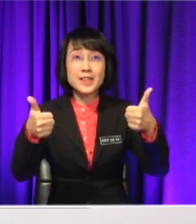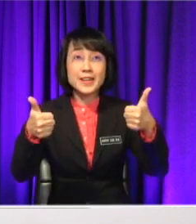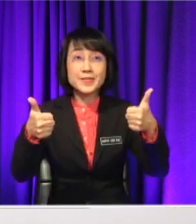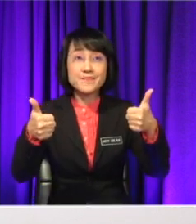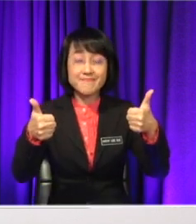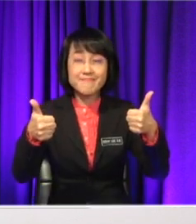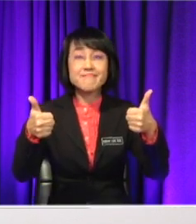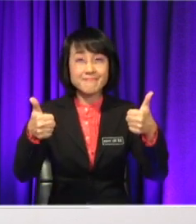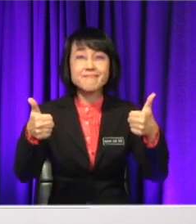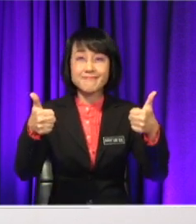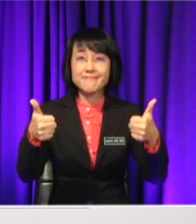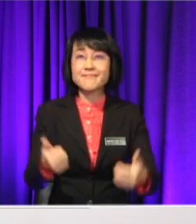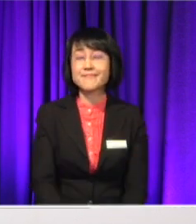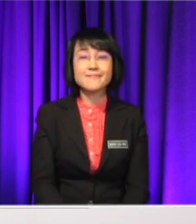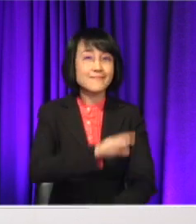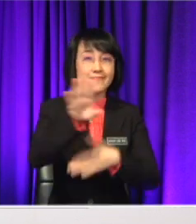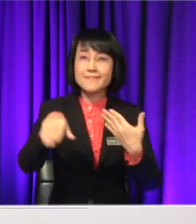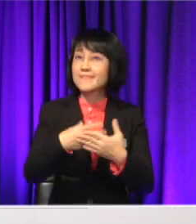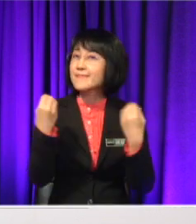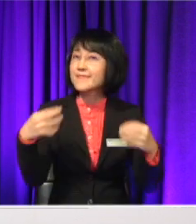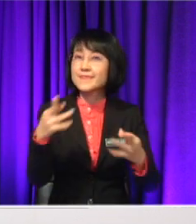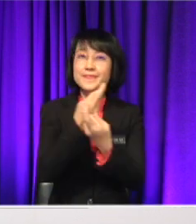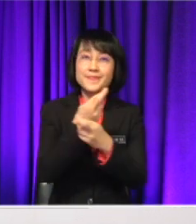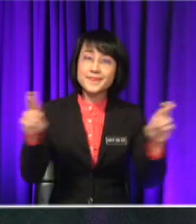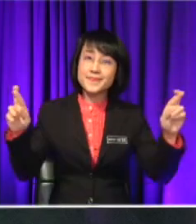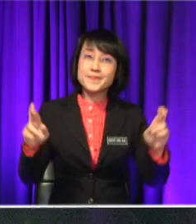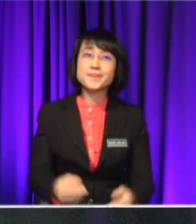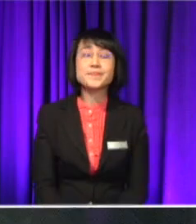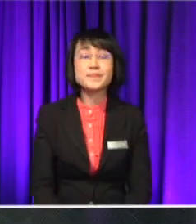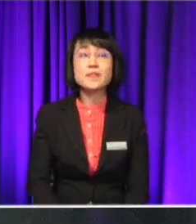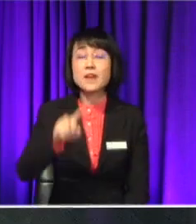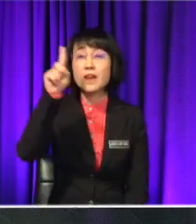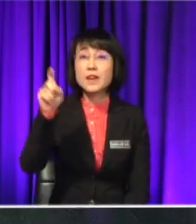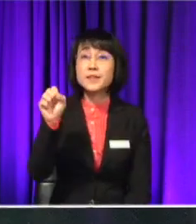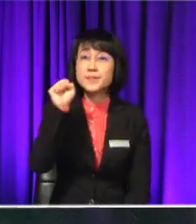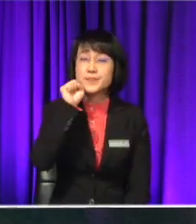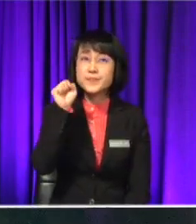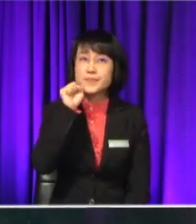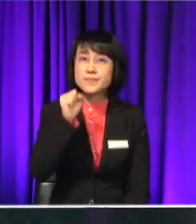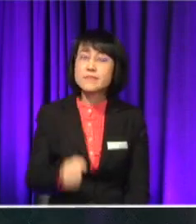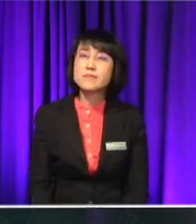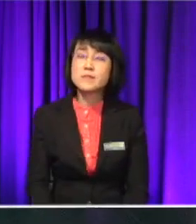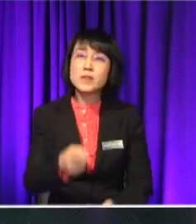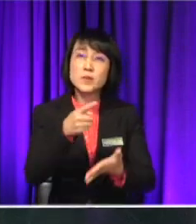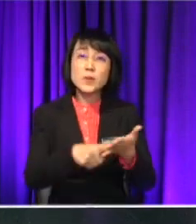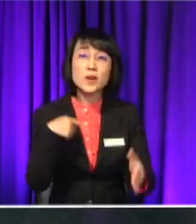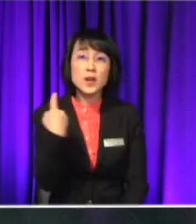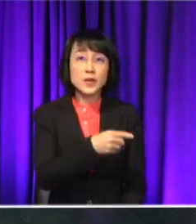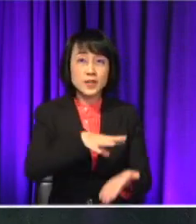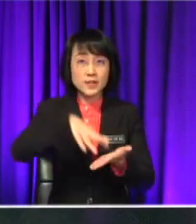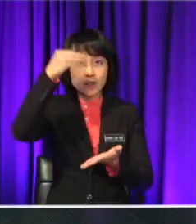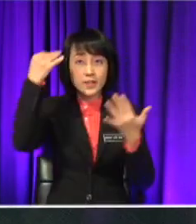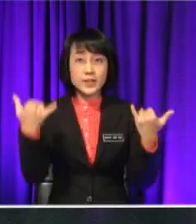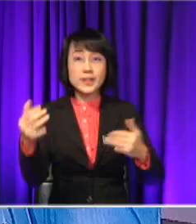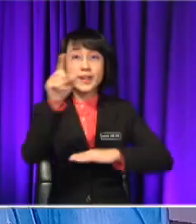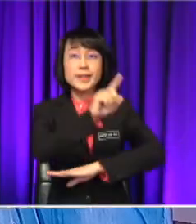up There we go Looks like they are all ready But I have to also ask you Miss Sim What exactly are we learning today? Alright, so